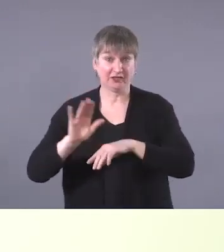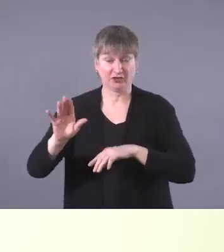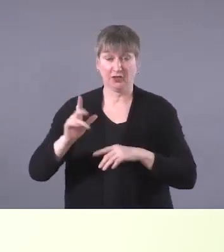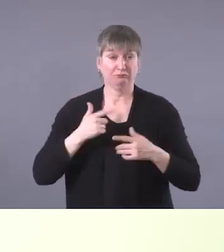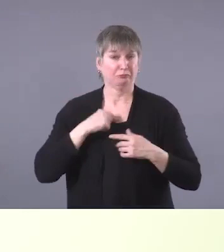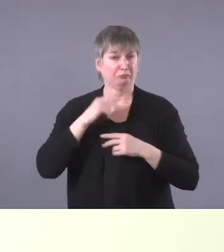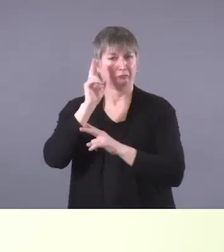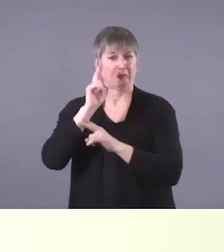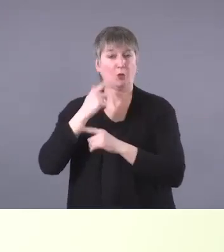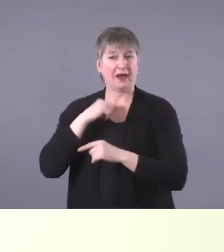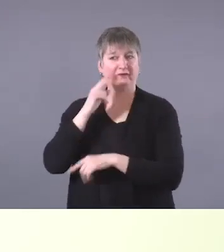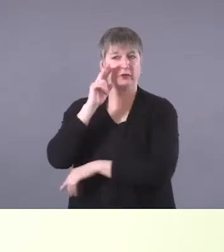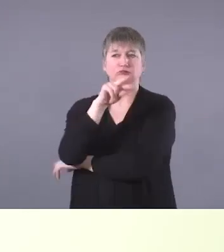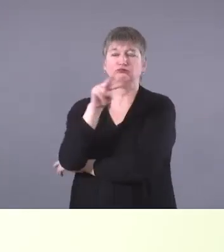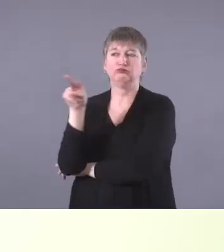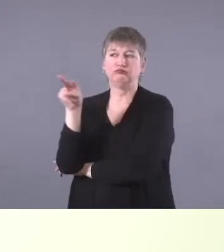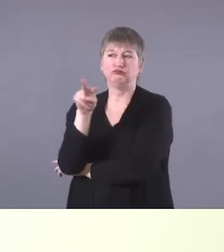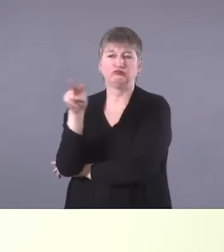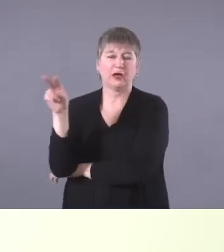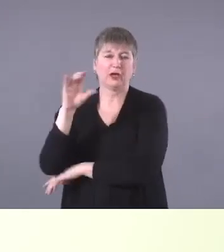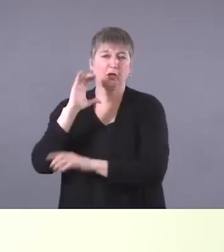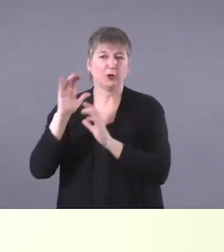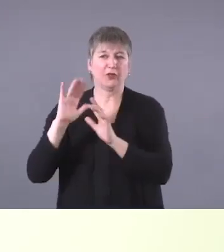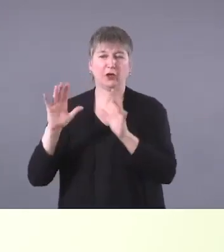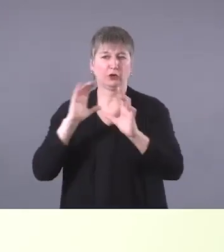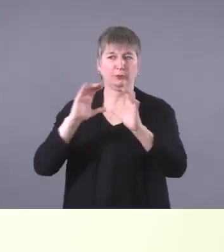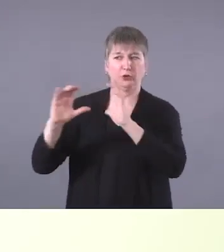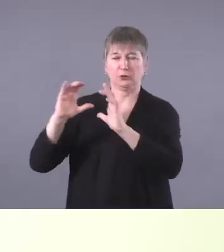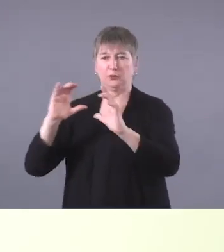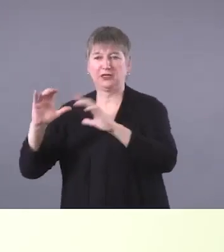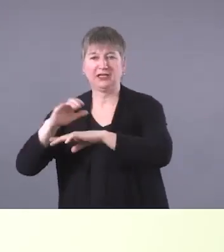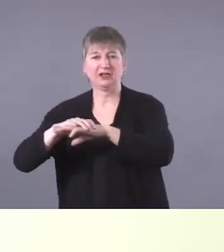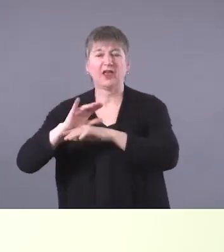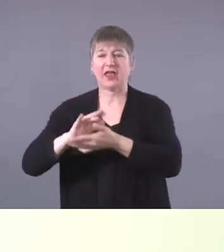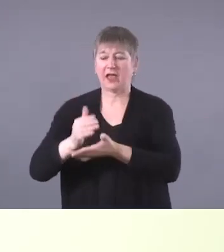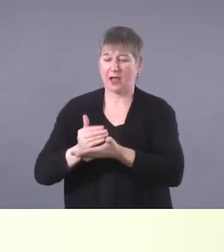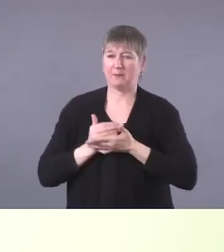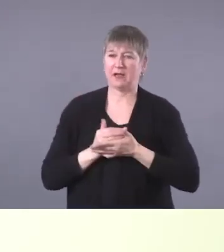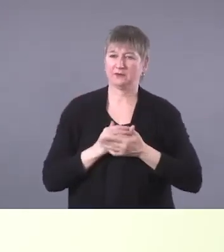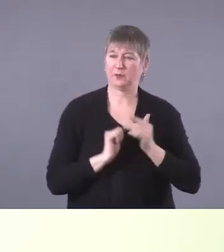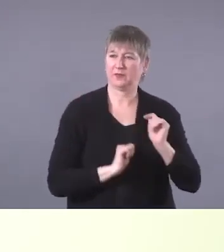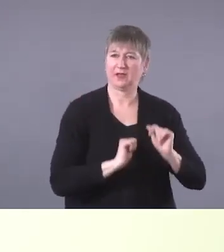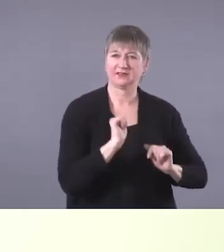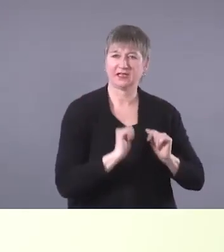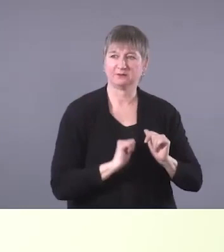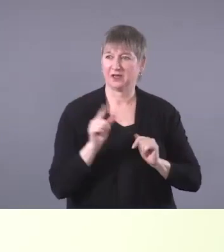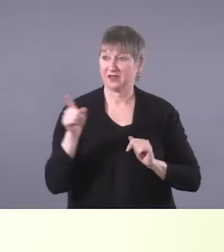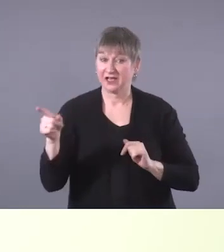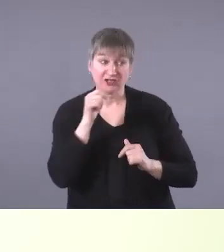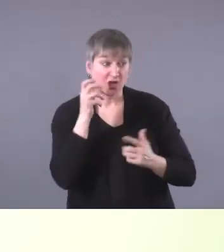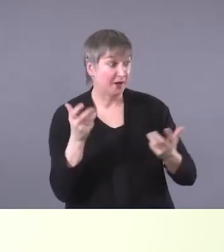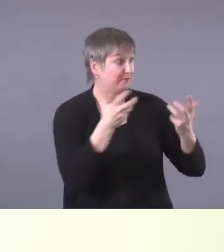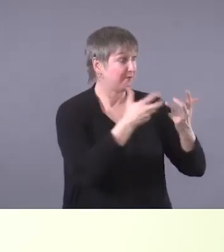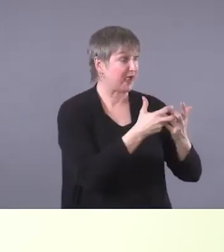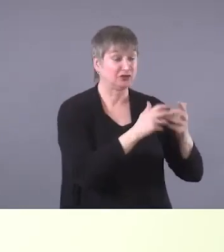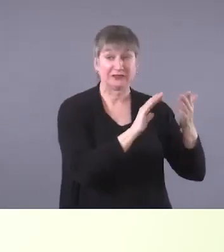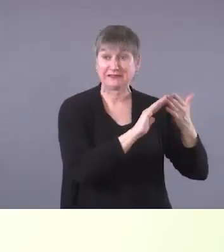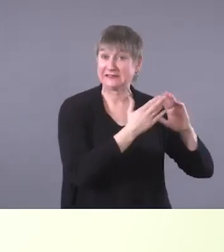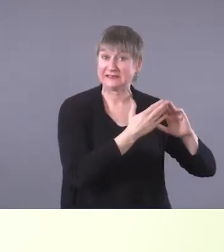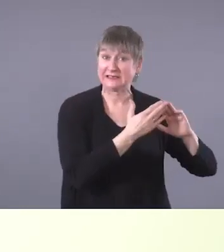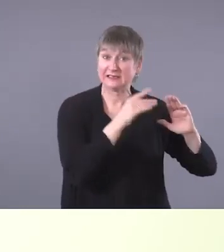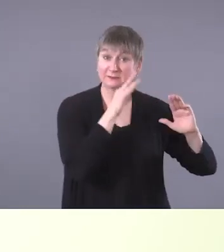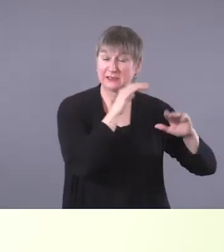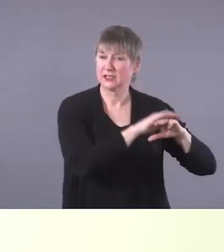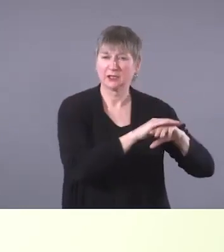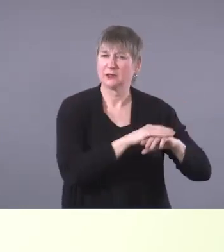communication patterns of community members. I think this is valuable information to anybody because it's important to know when you're